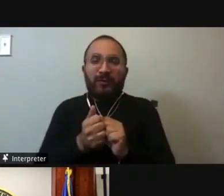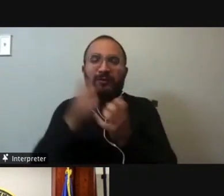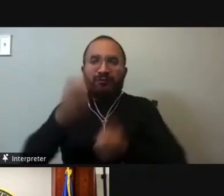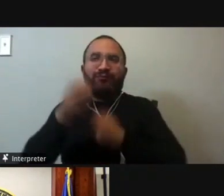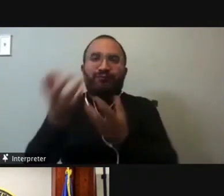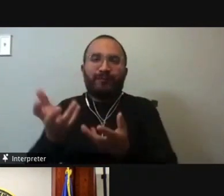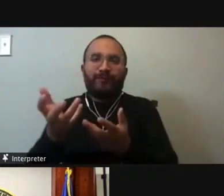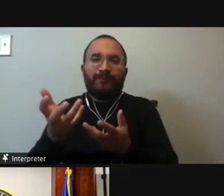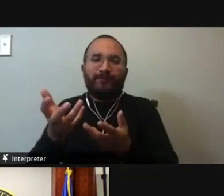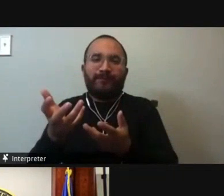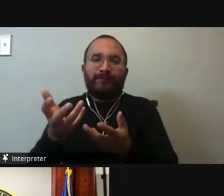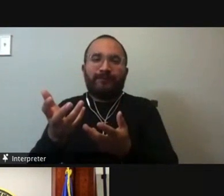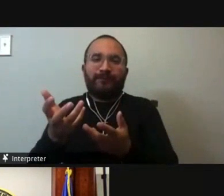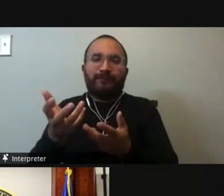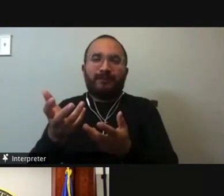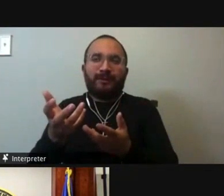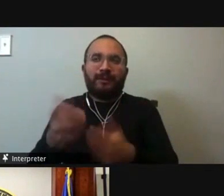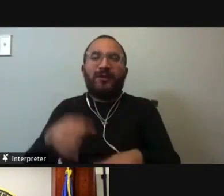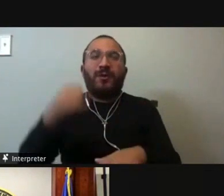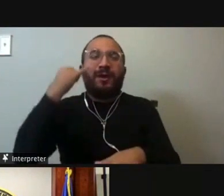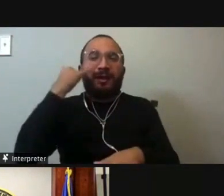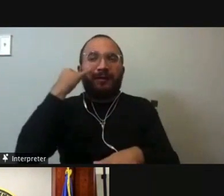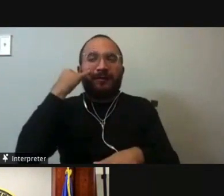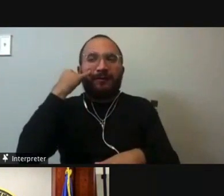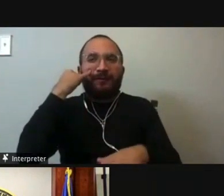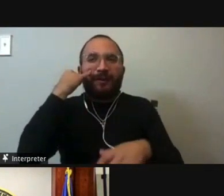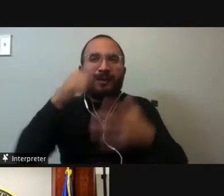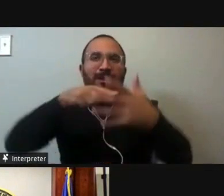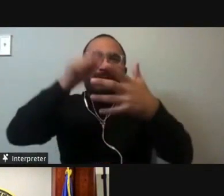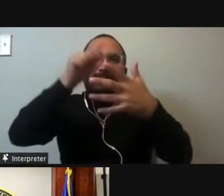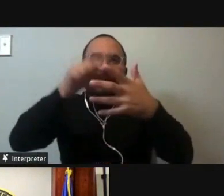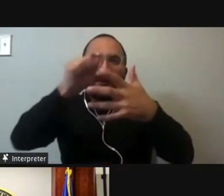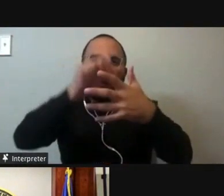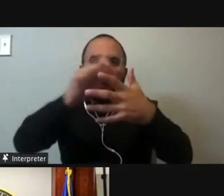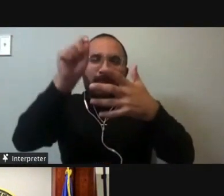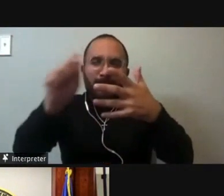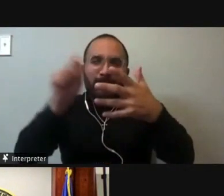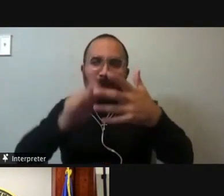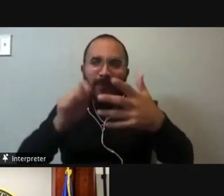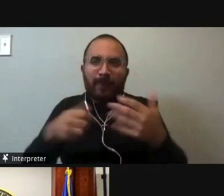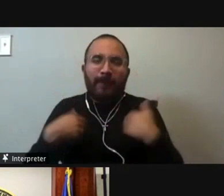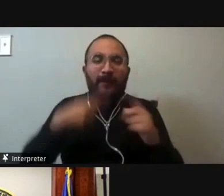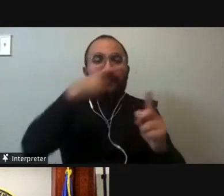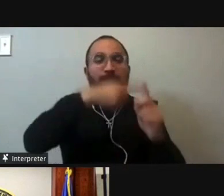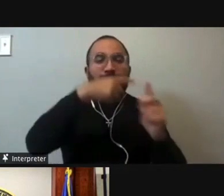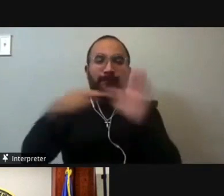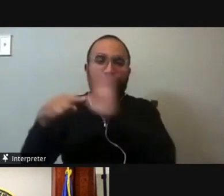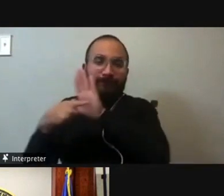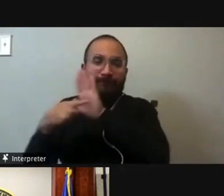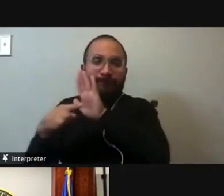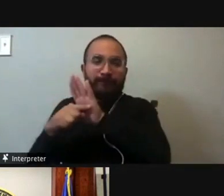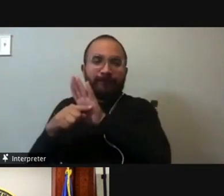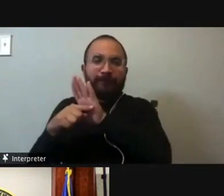is every way that you could select or elect judges has pros and cons. Um, I would